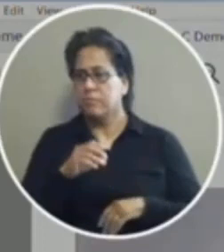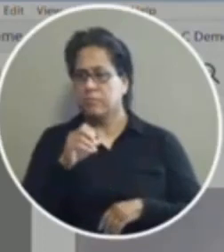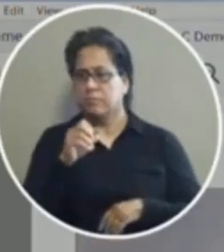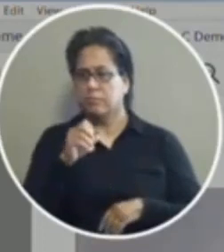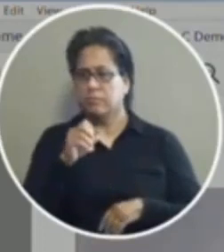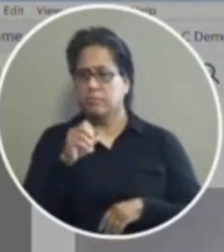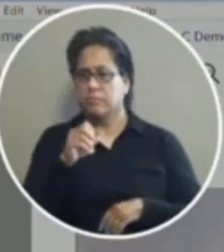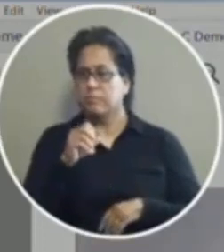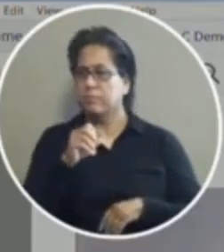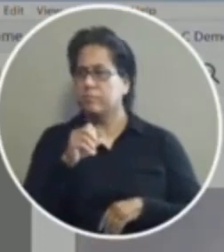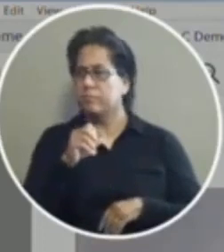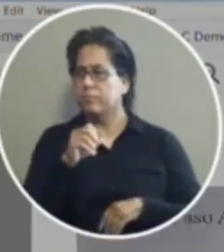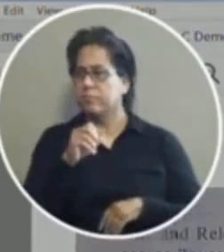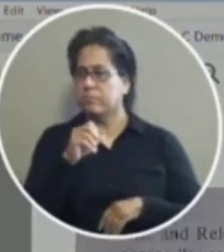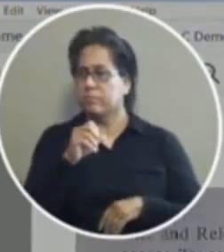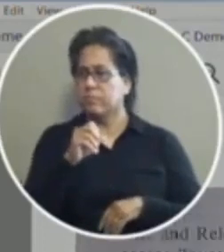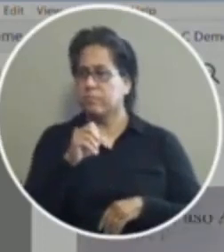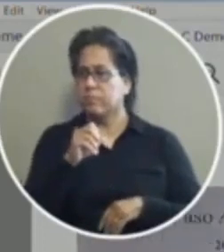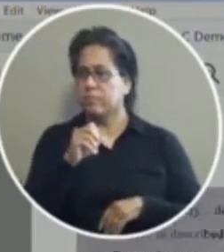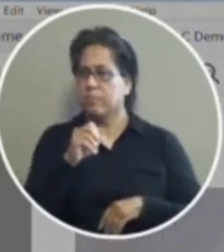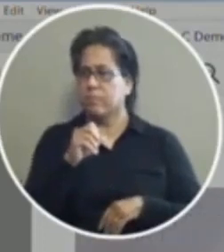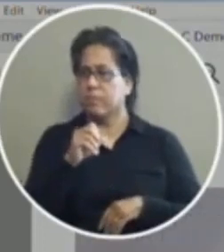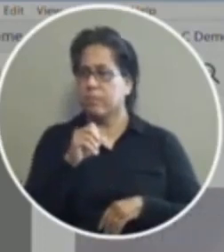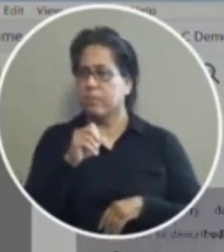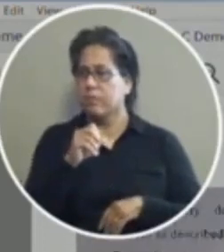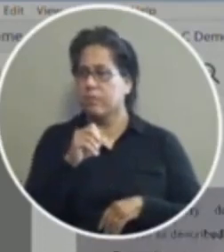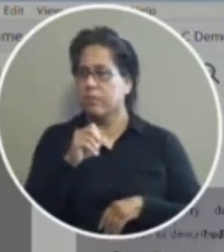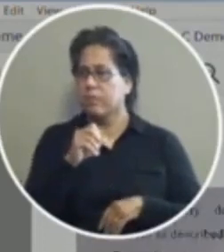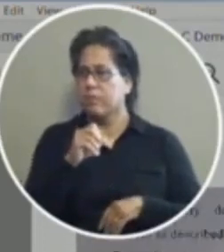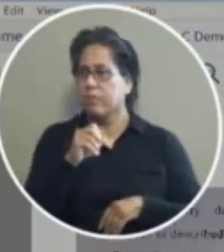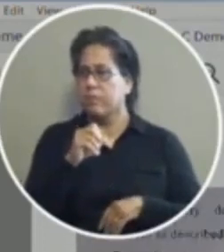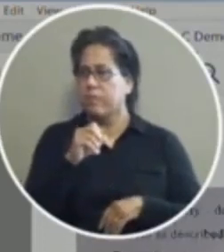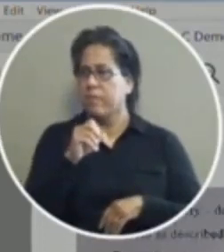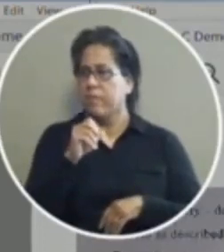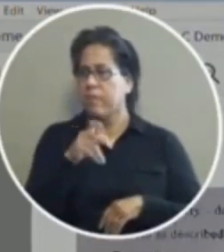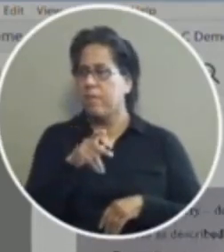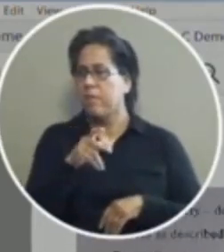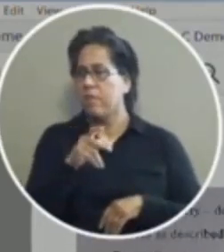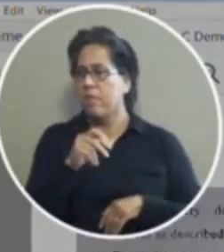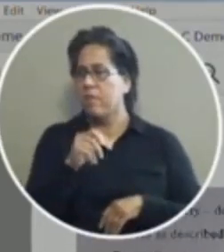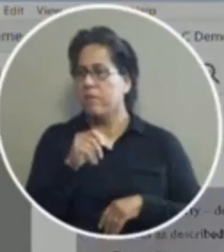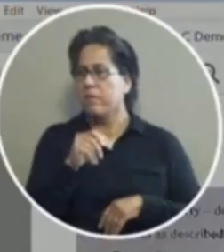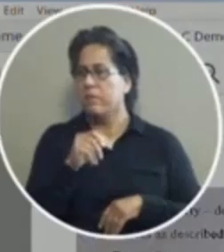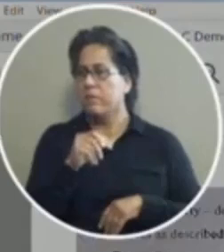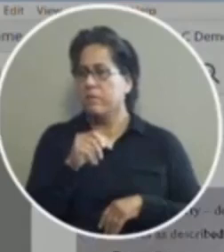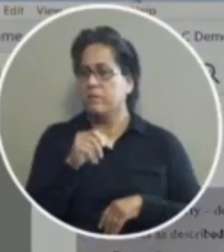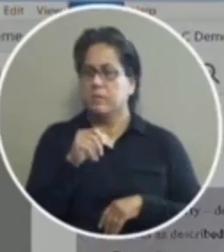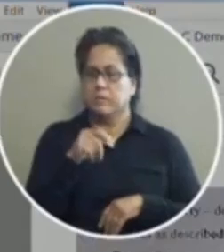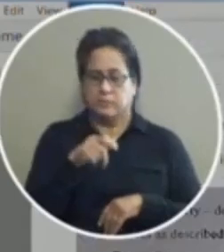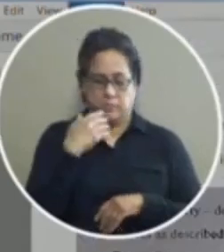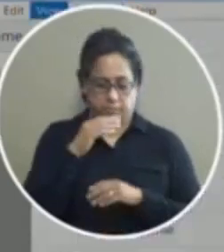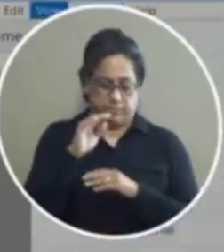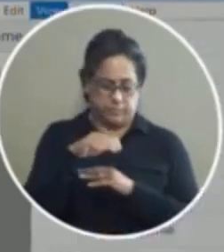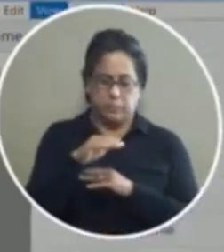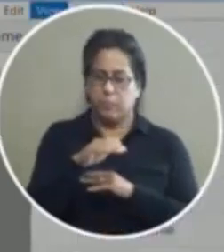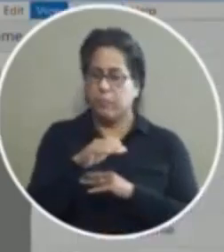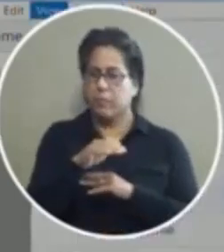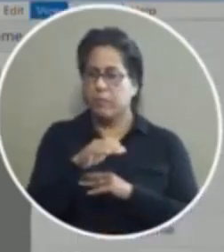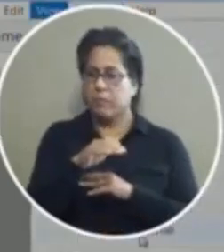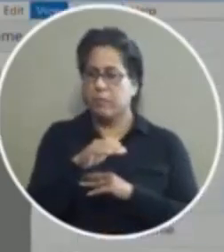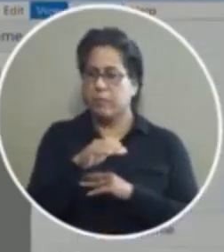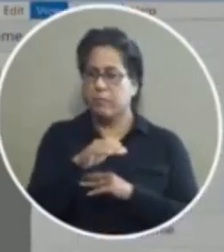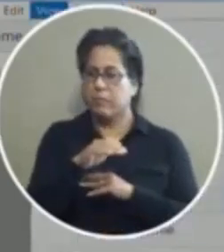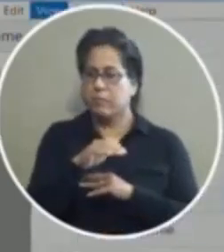can you please go to slide two good afternoon council um